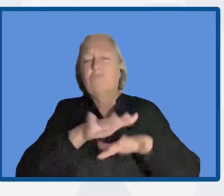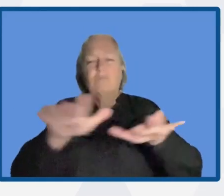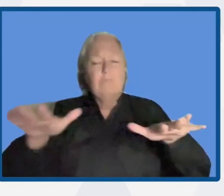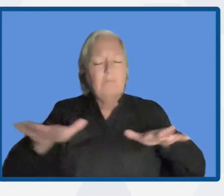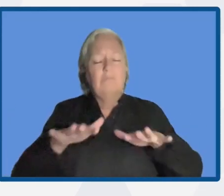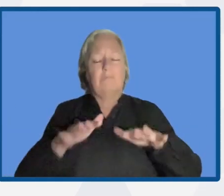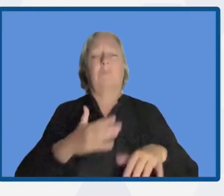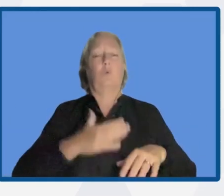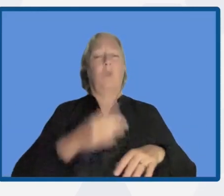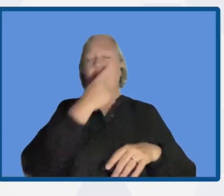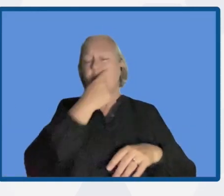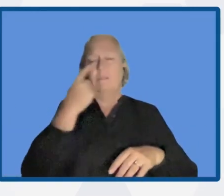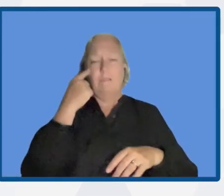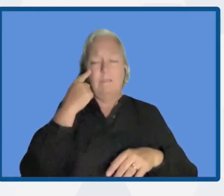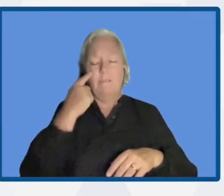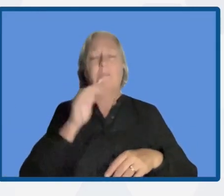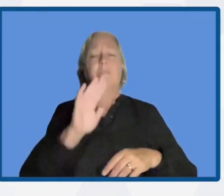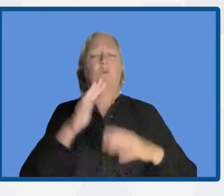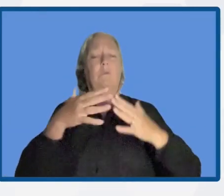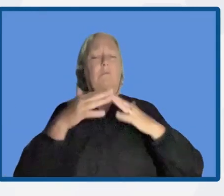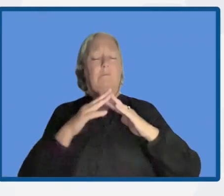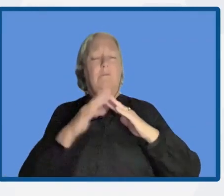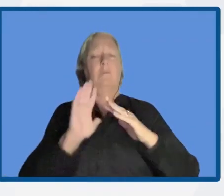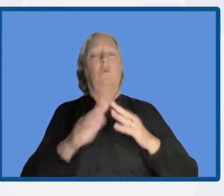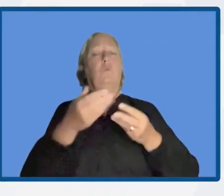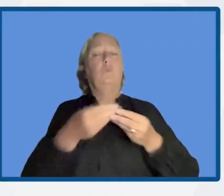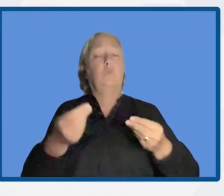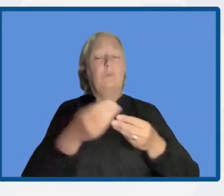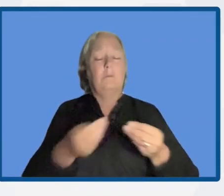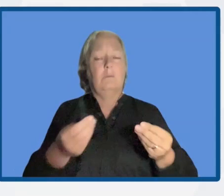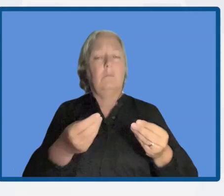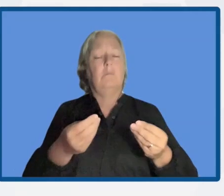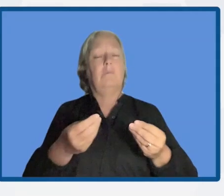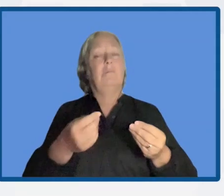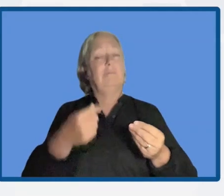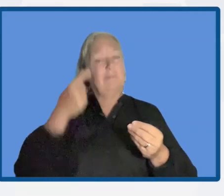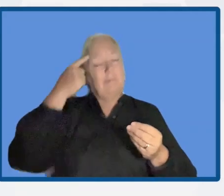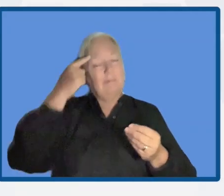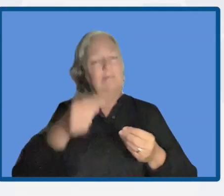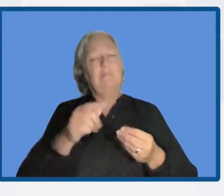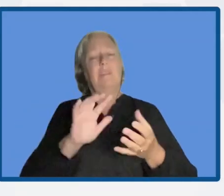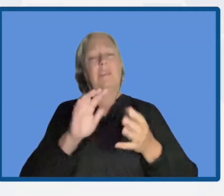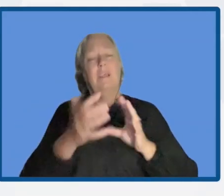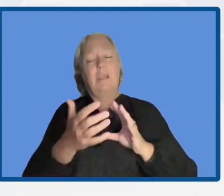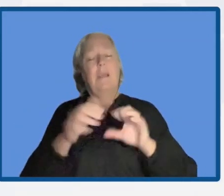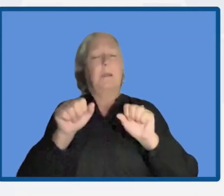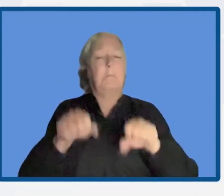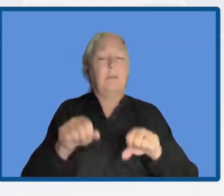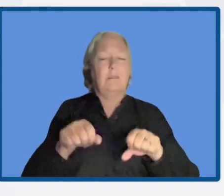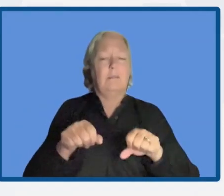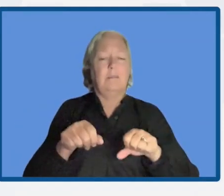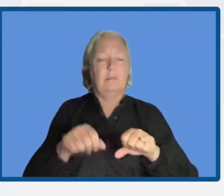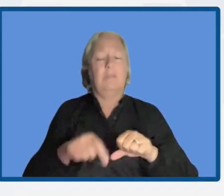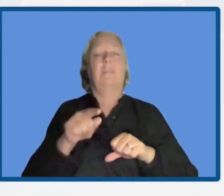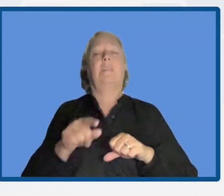benefits of the benefits of of these solutions in terms of the adaptive capacity of ecosystems